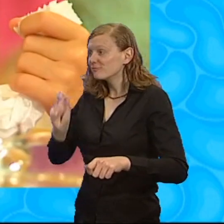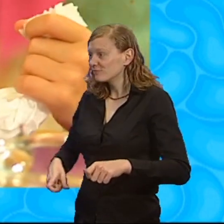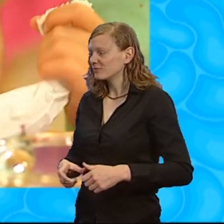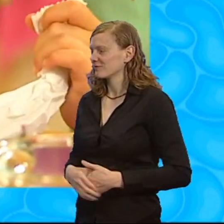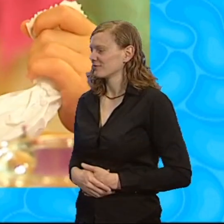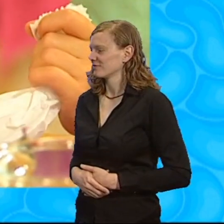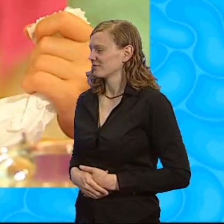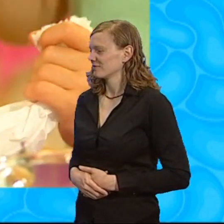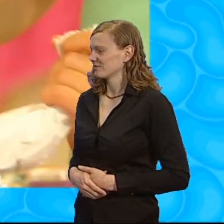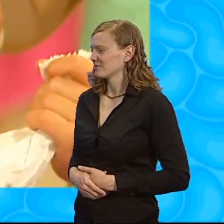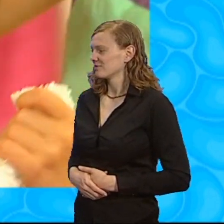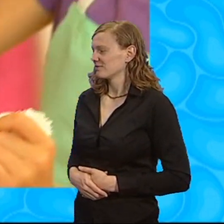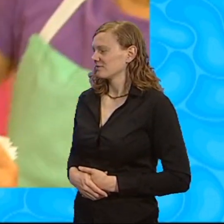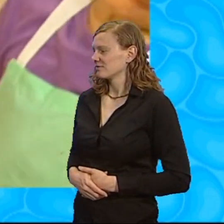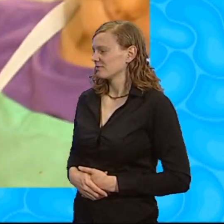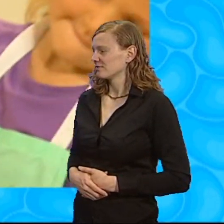Keep going, everyone.